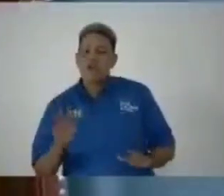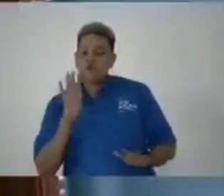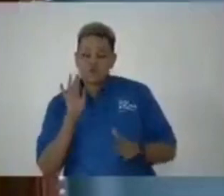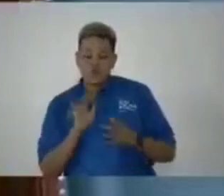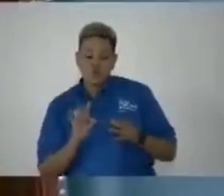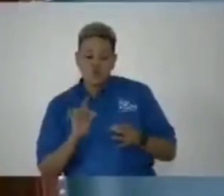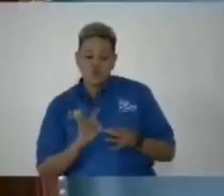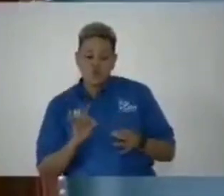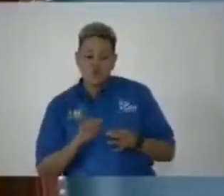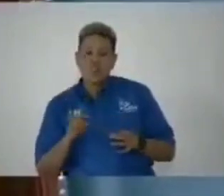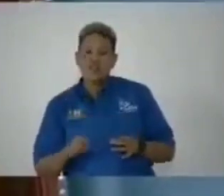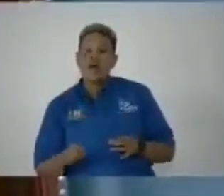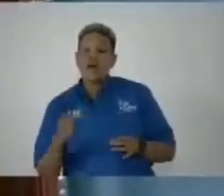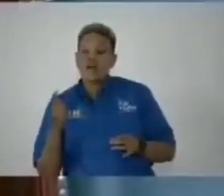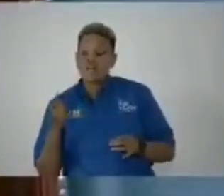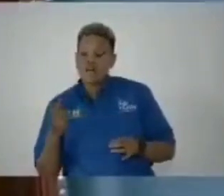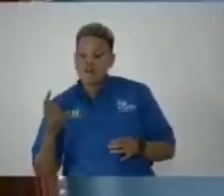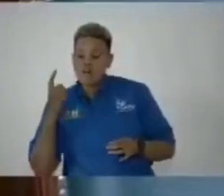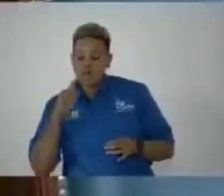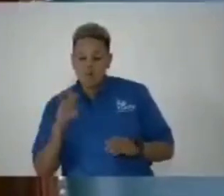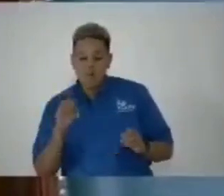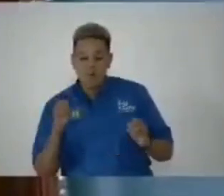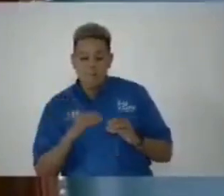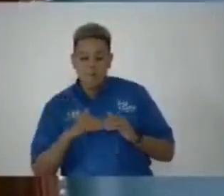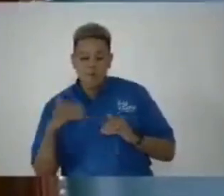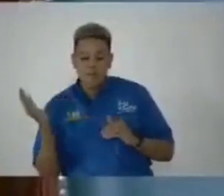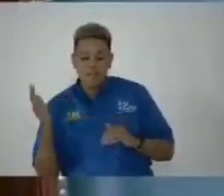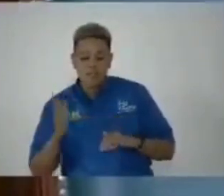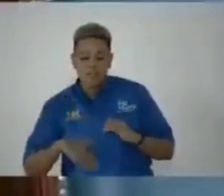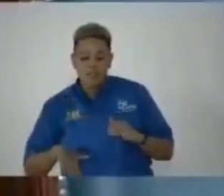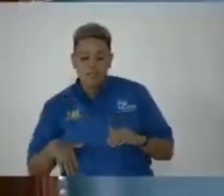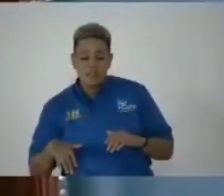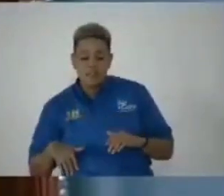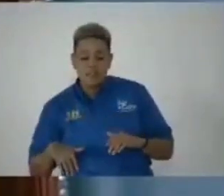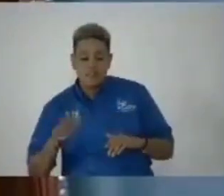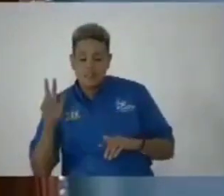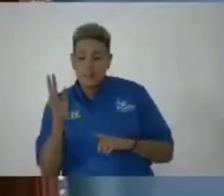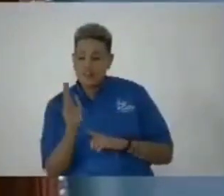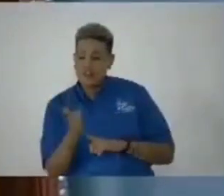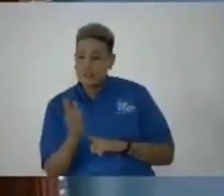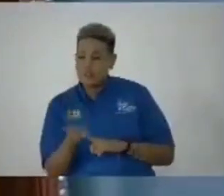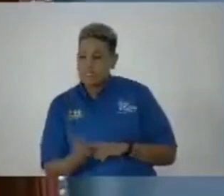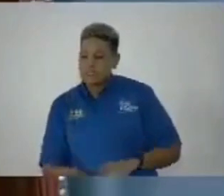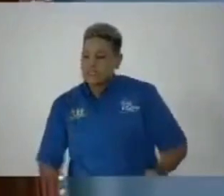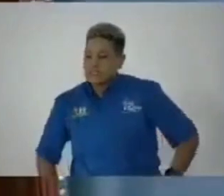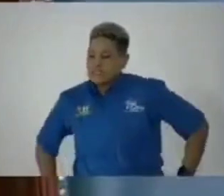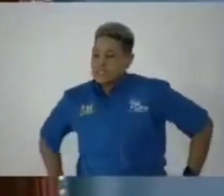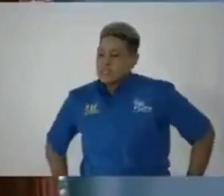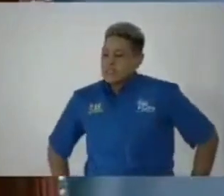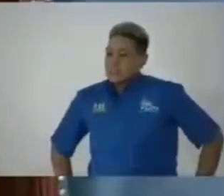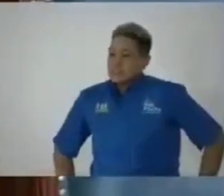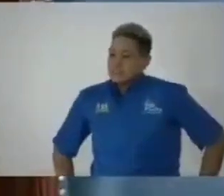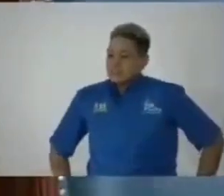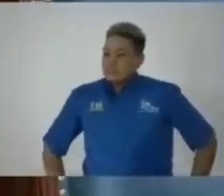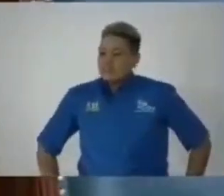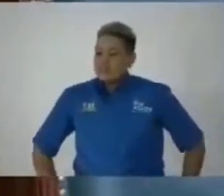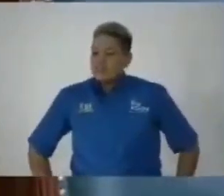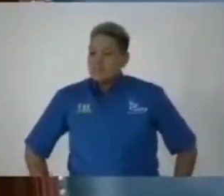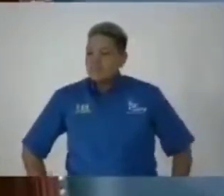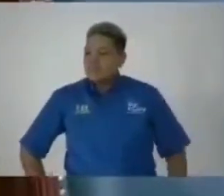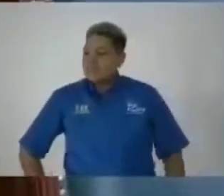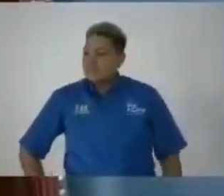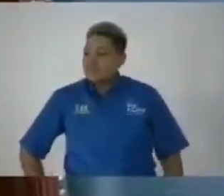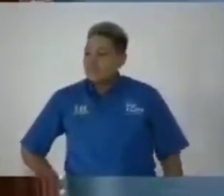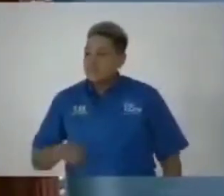speak on this motion i this for no more than three minutes so i'll ask